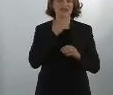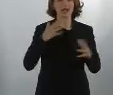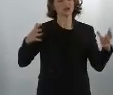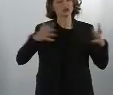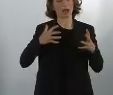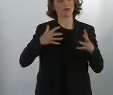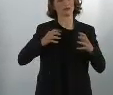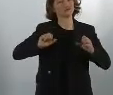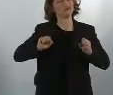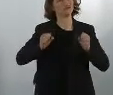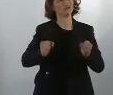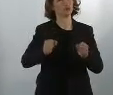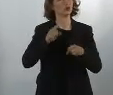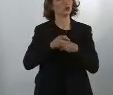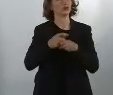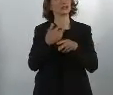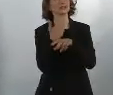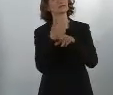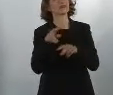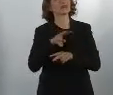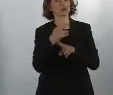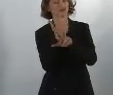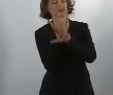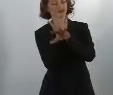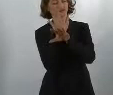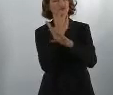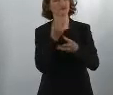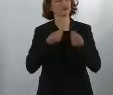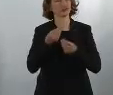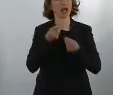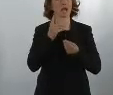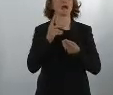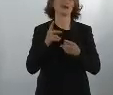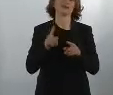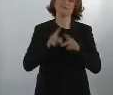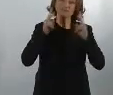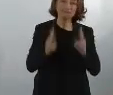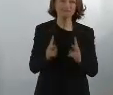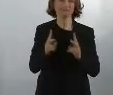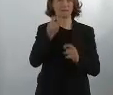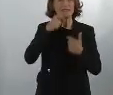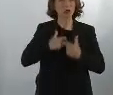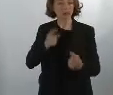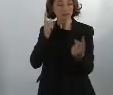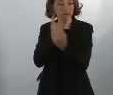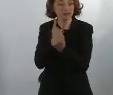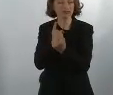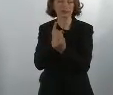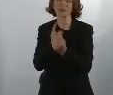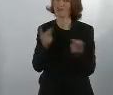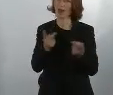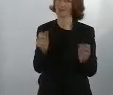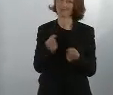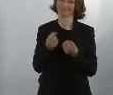and influence a lot in a video conference, but it does not replace personal meetings, according to my view. And